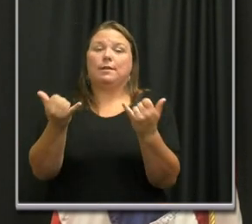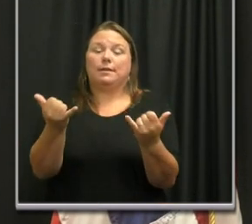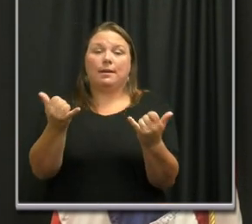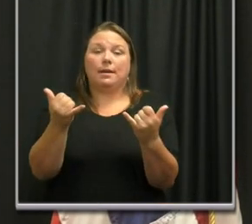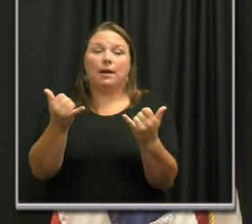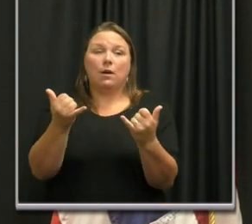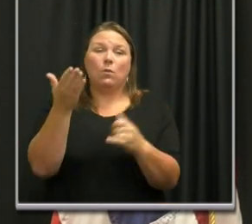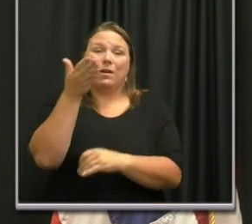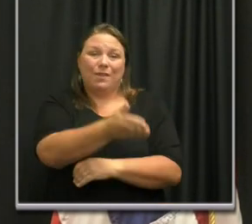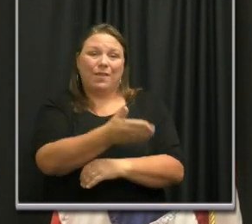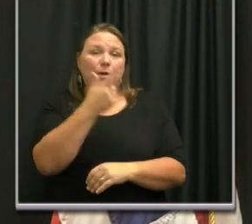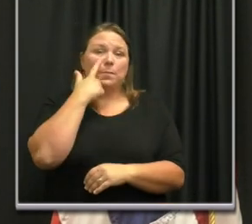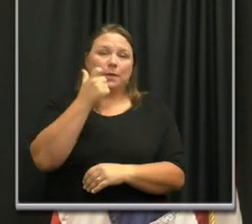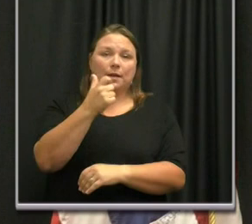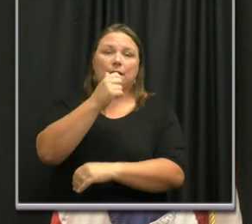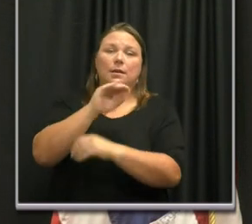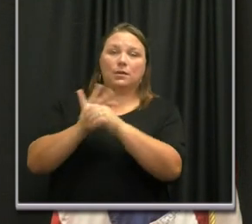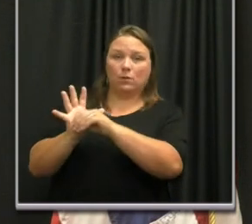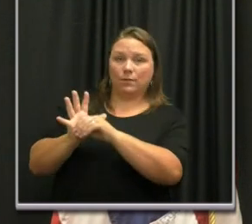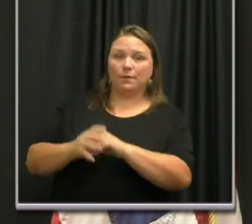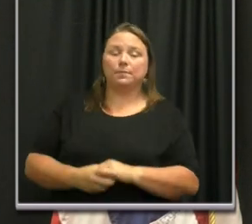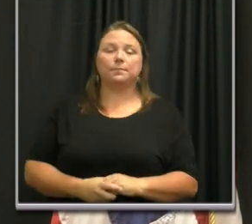are there because of COVID-19.